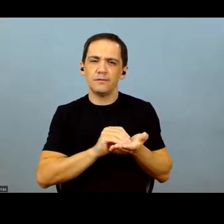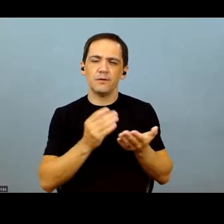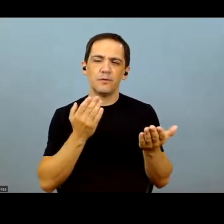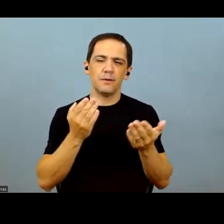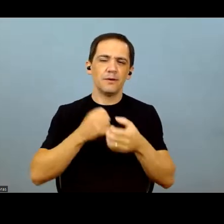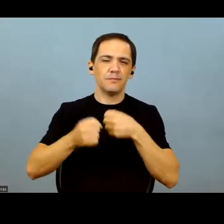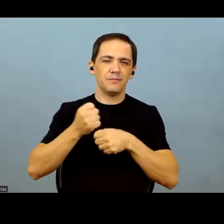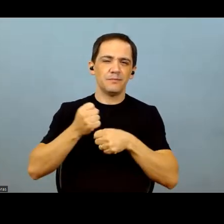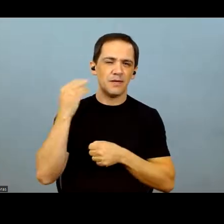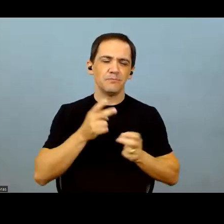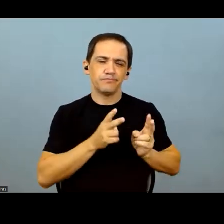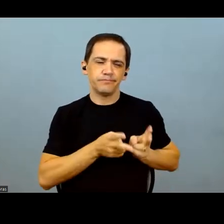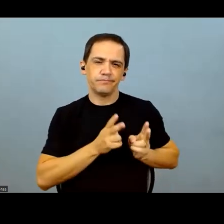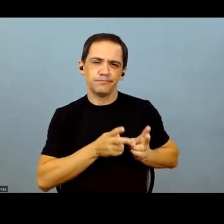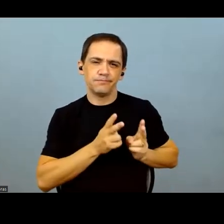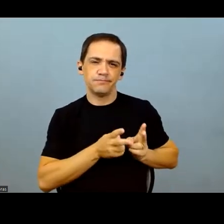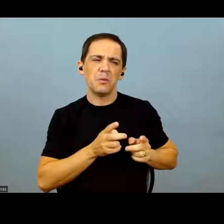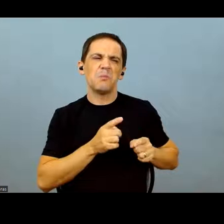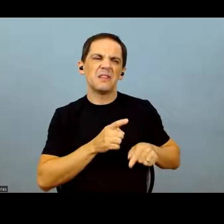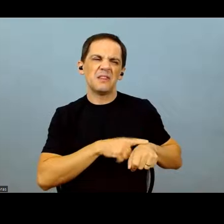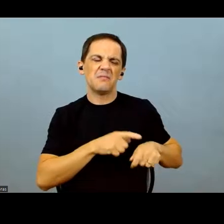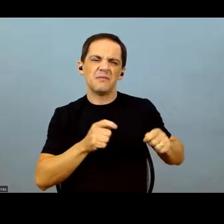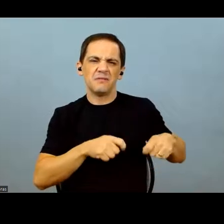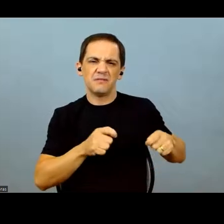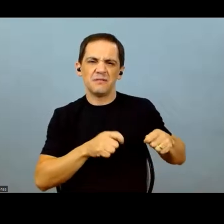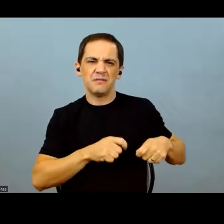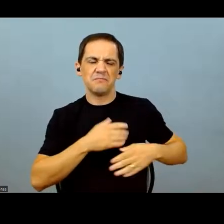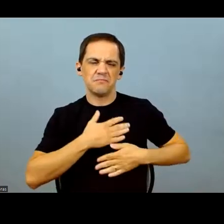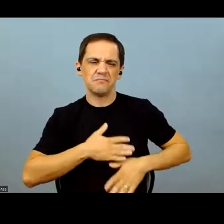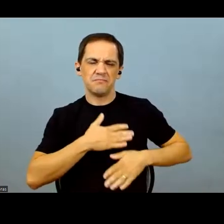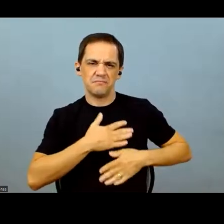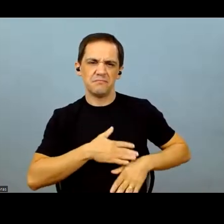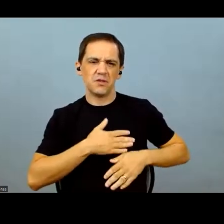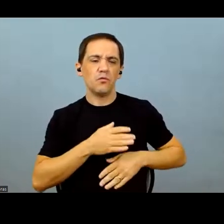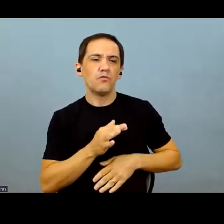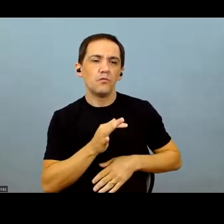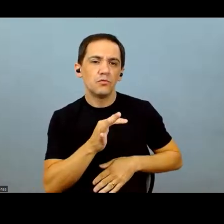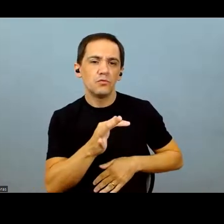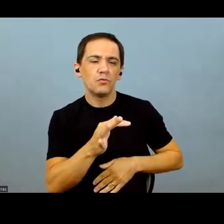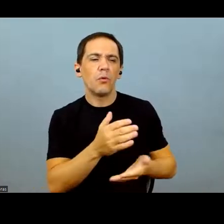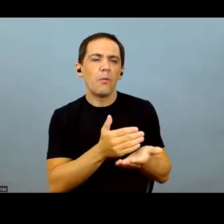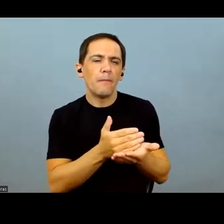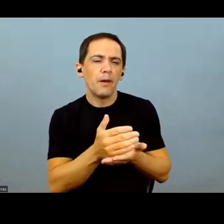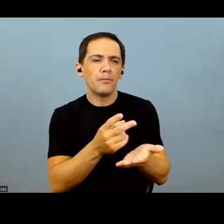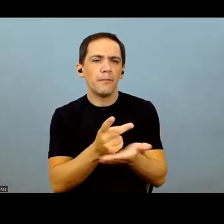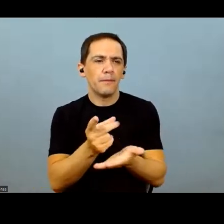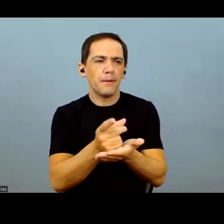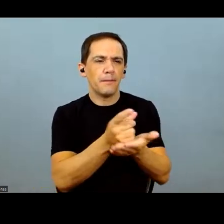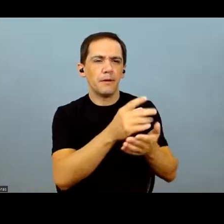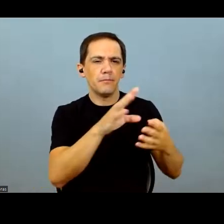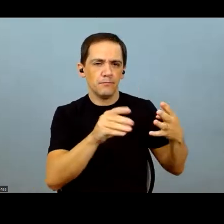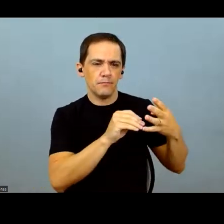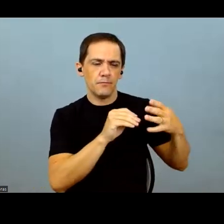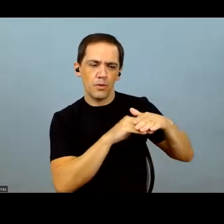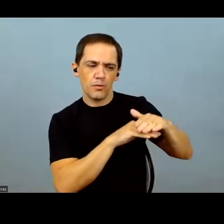And you're in the same level as in the previous quarter. However, there is a window of time in which you can